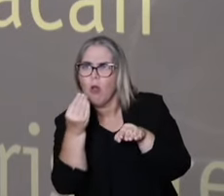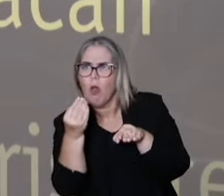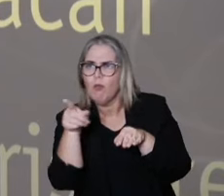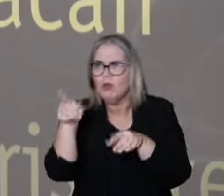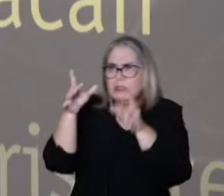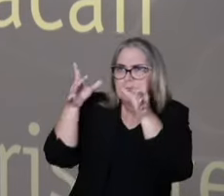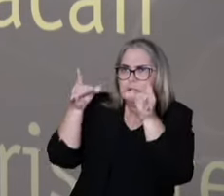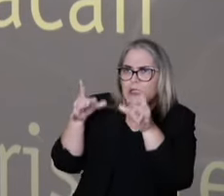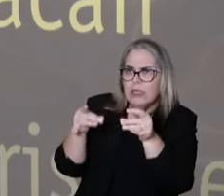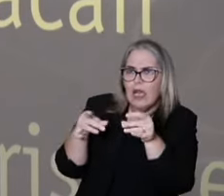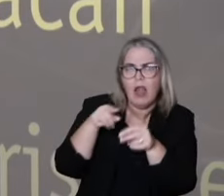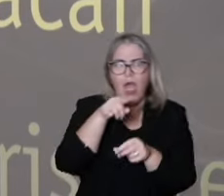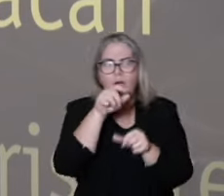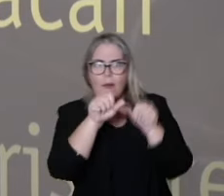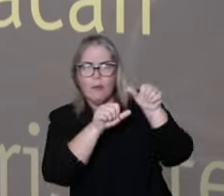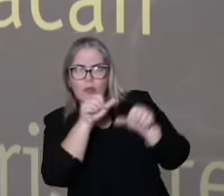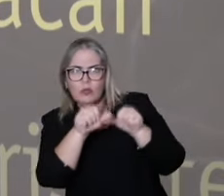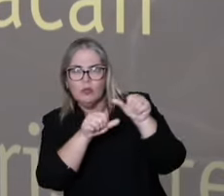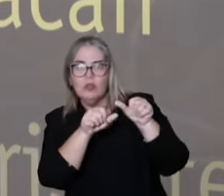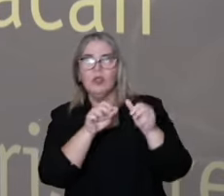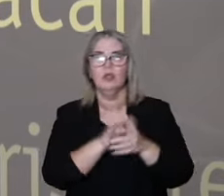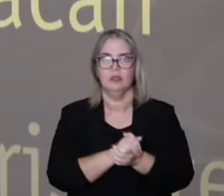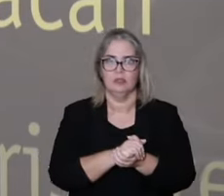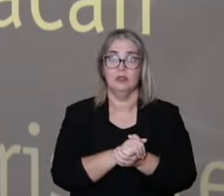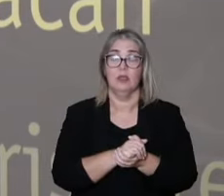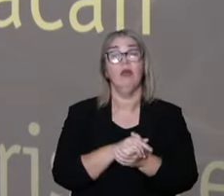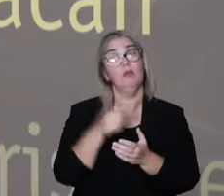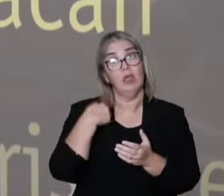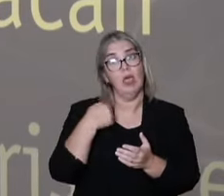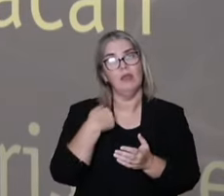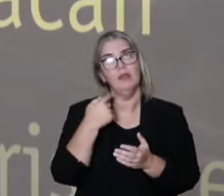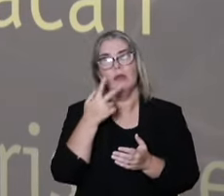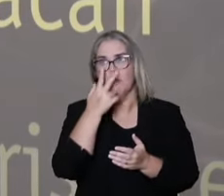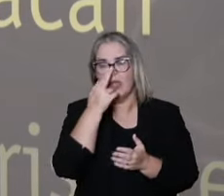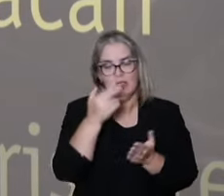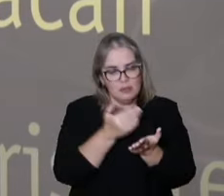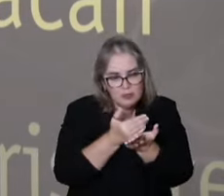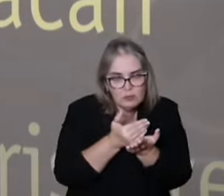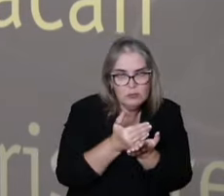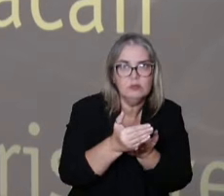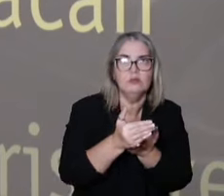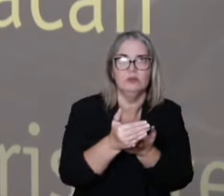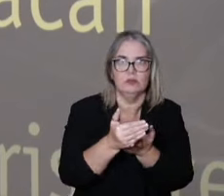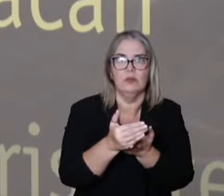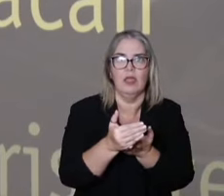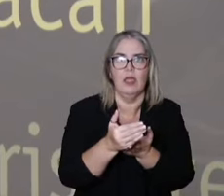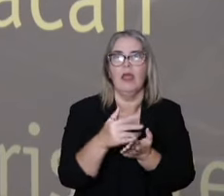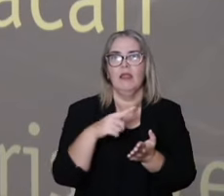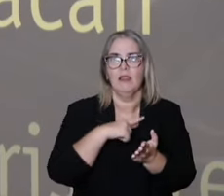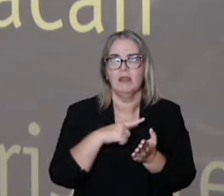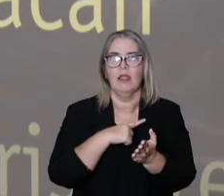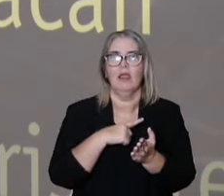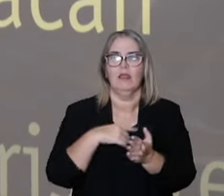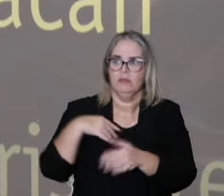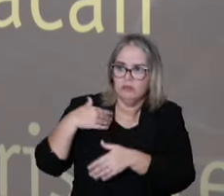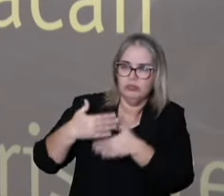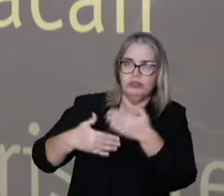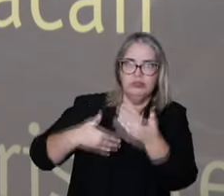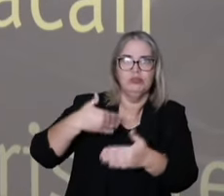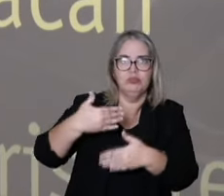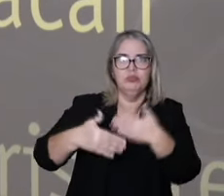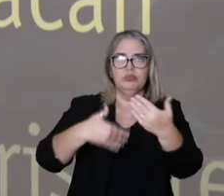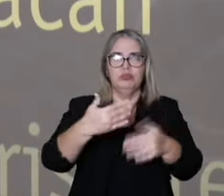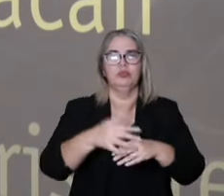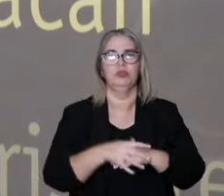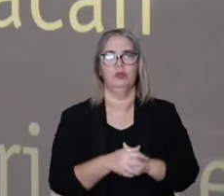that people call patterns of change. And from this point on, a lot of